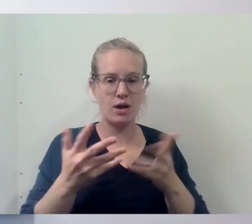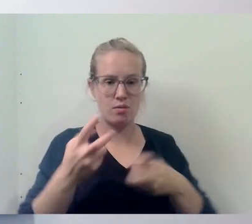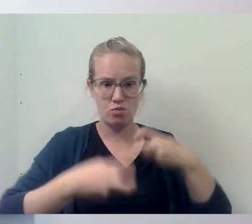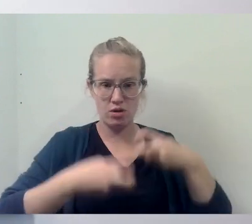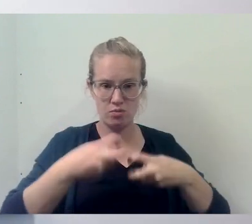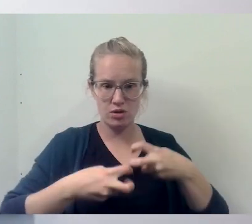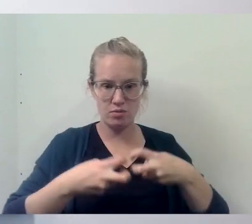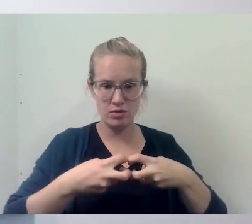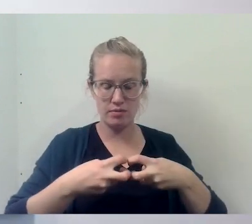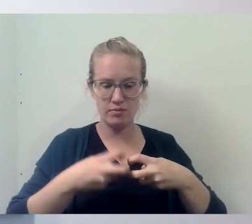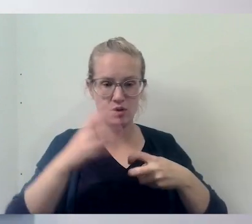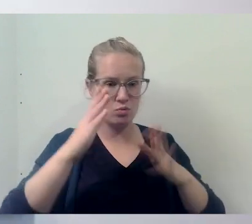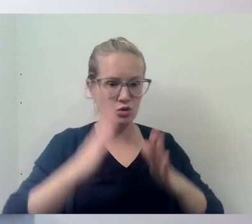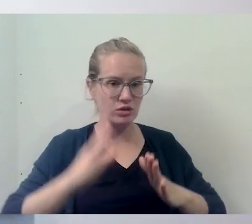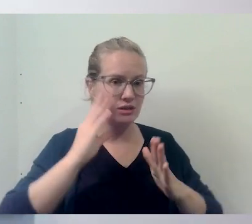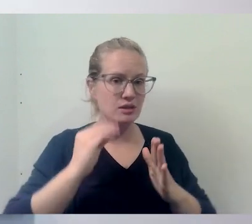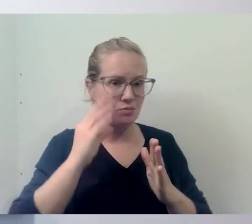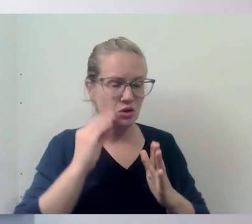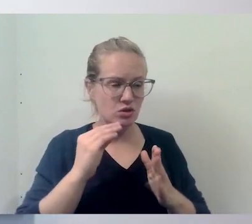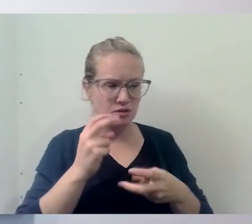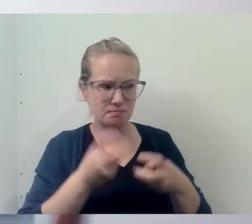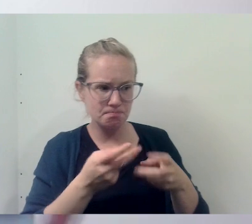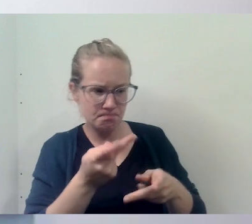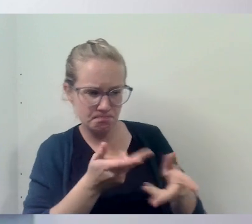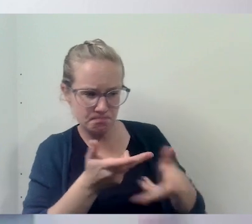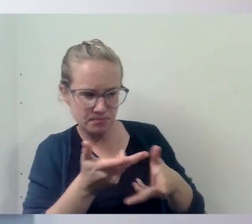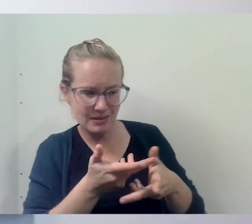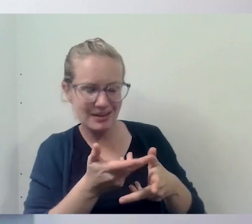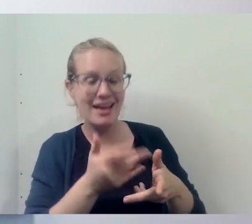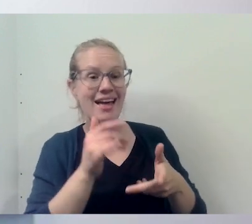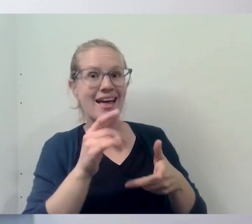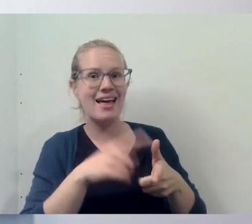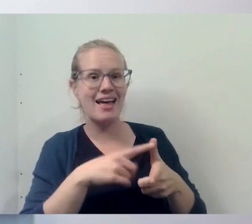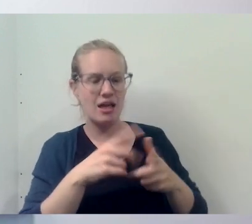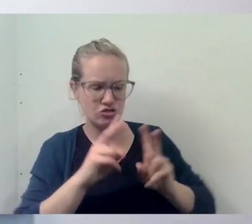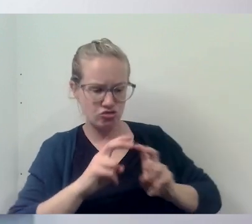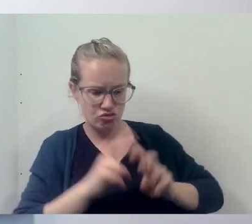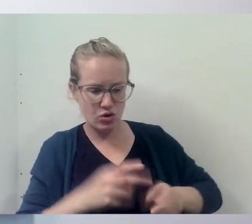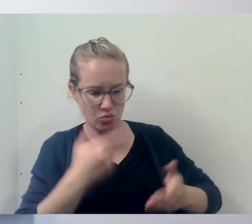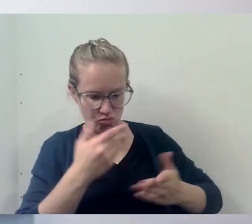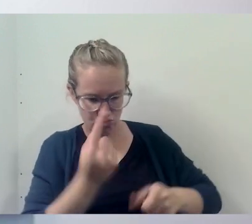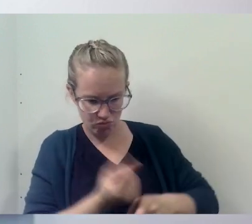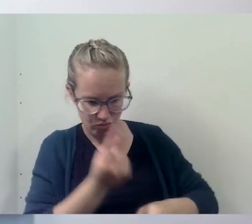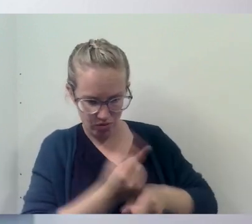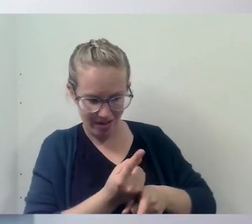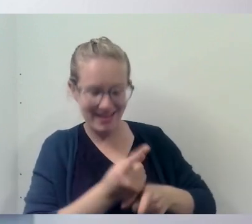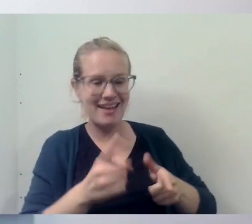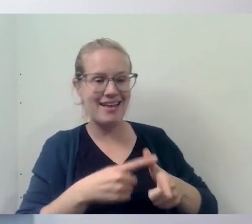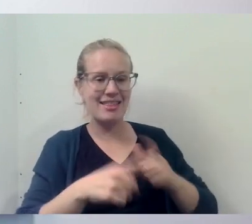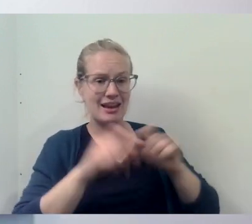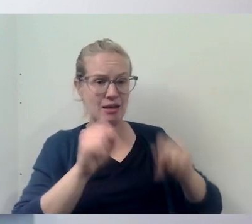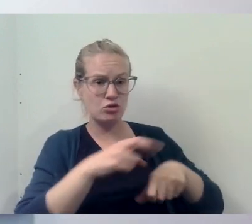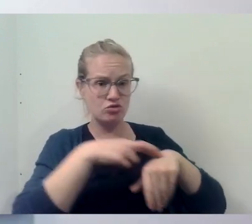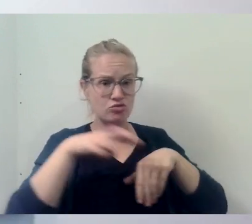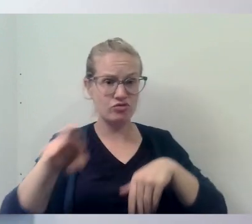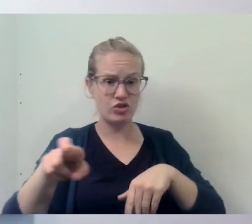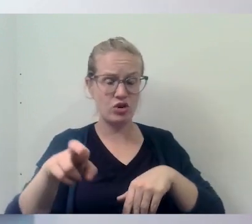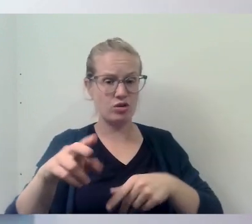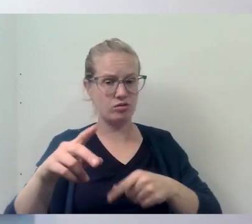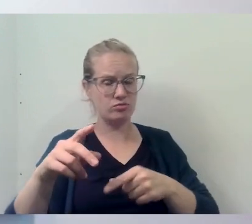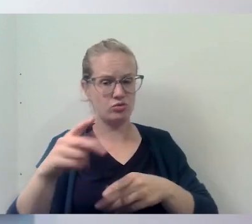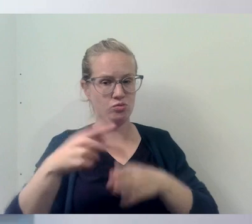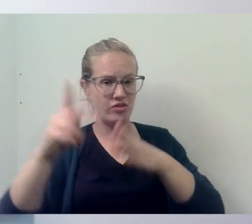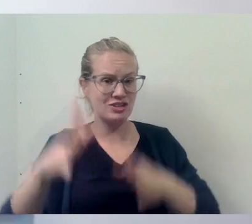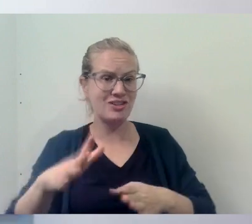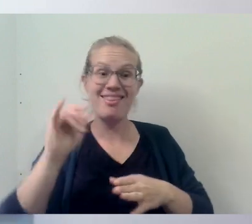problem that someone may be going through to be able to refer that and goes into a professional. I think that in itself is